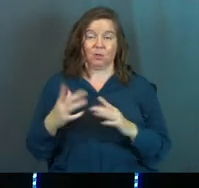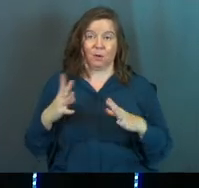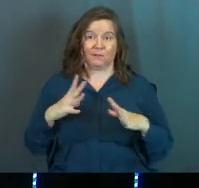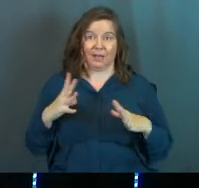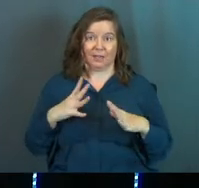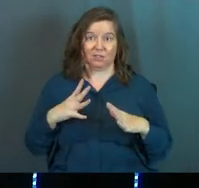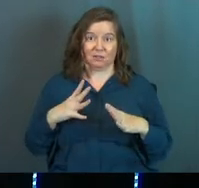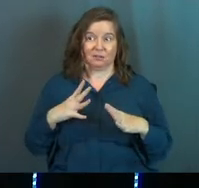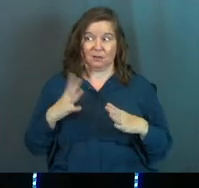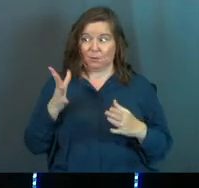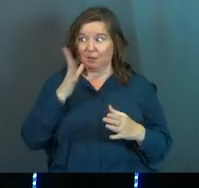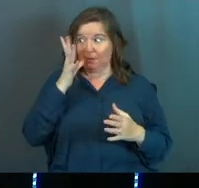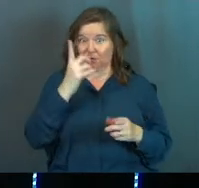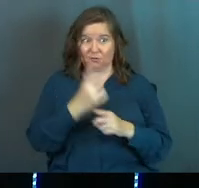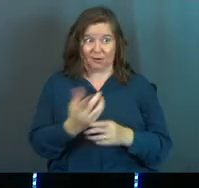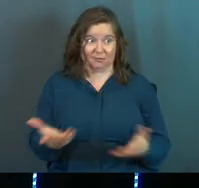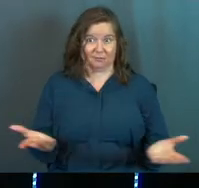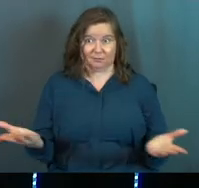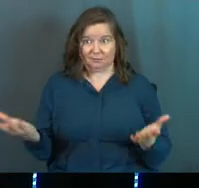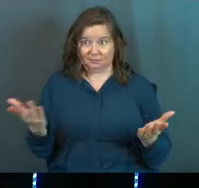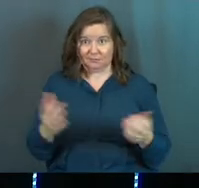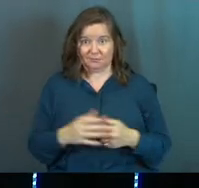go on vacation. Amen? Where are the parents at?